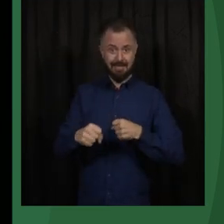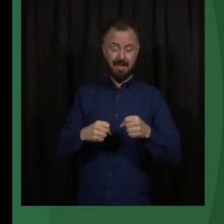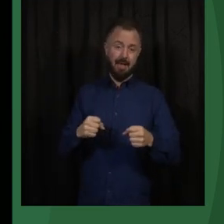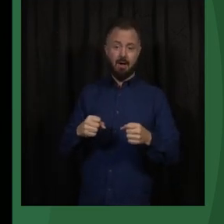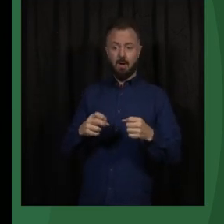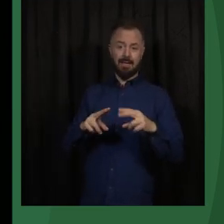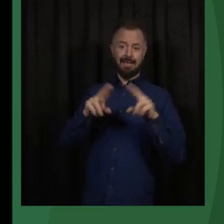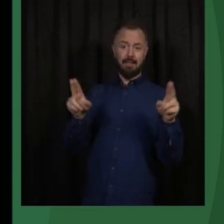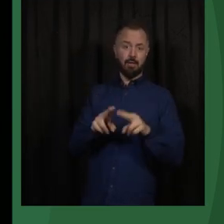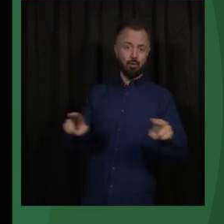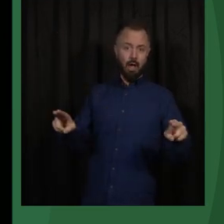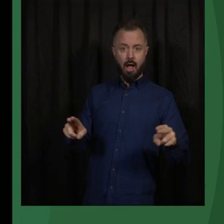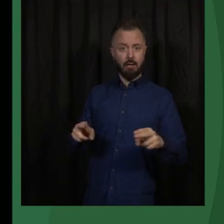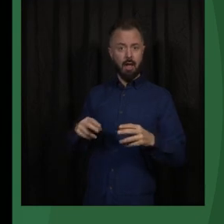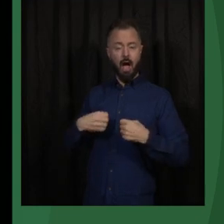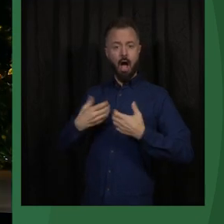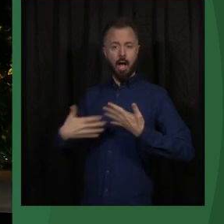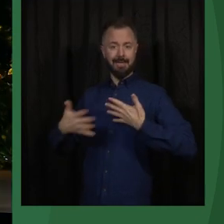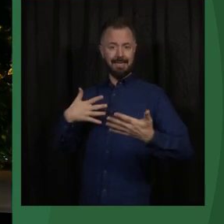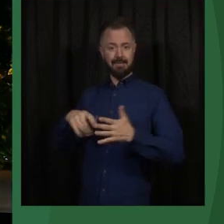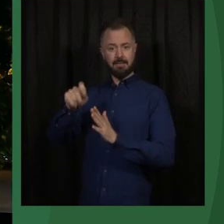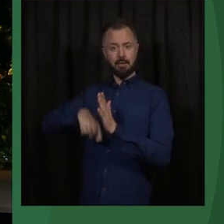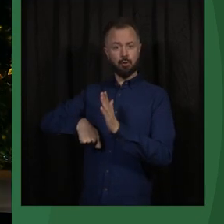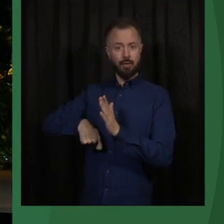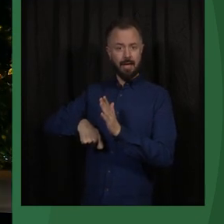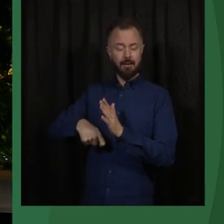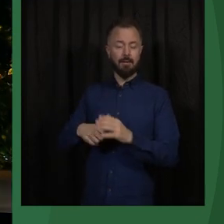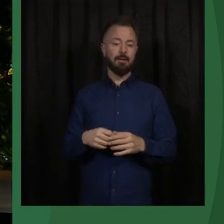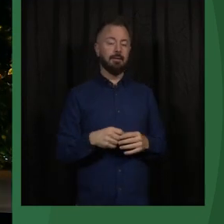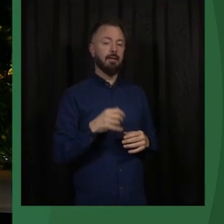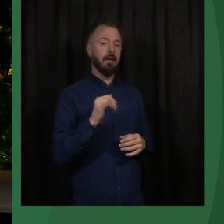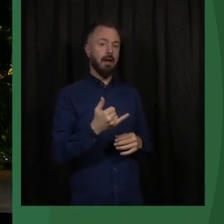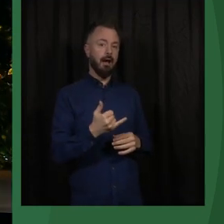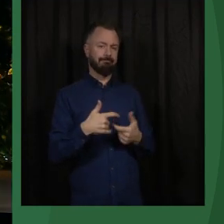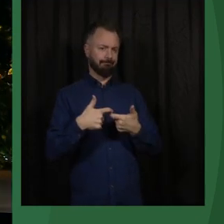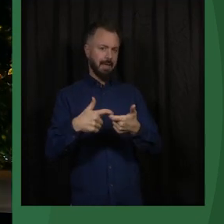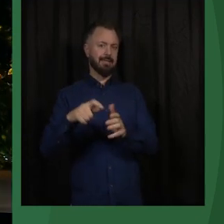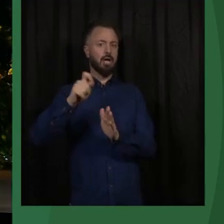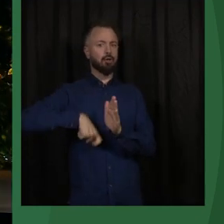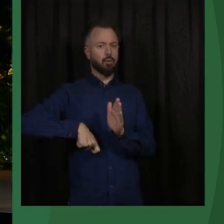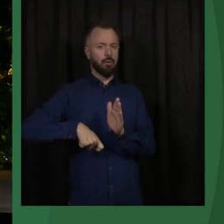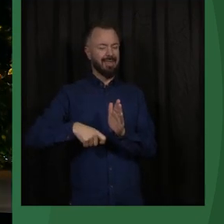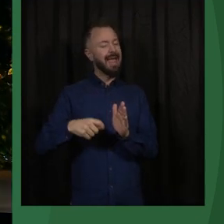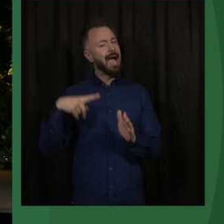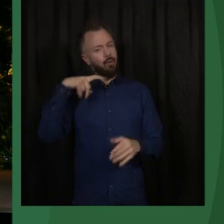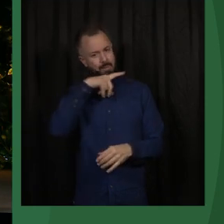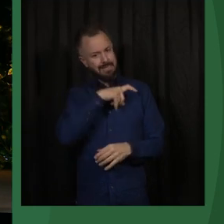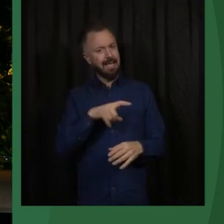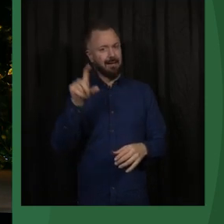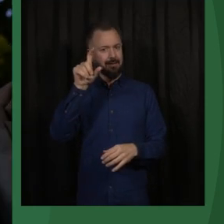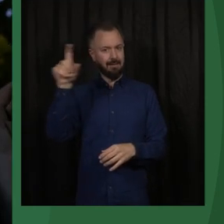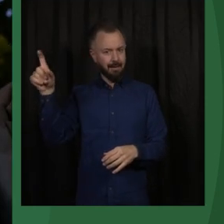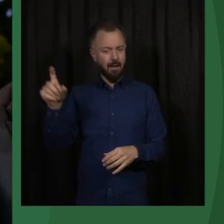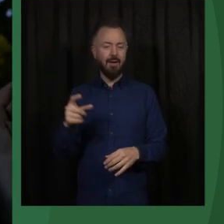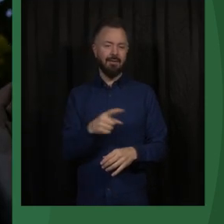action? So, of course, when it comes to sanctions, it's complicated. And